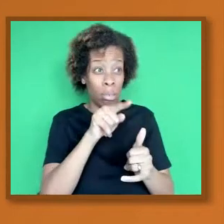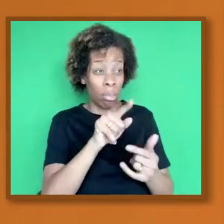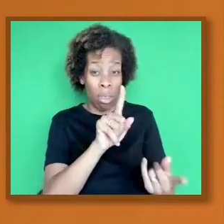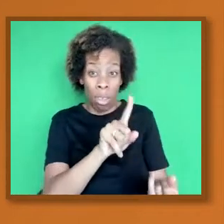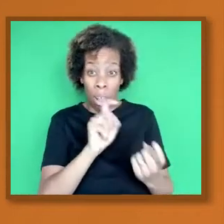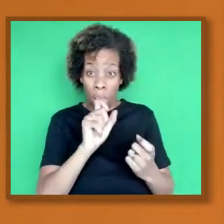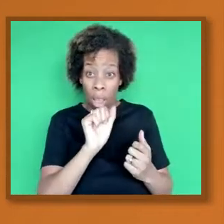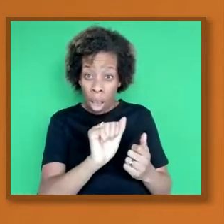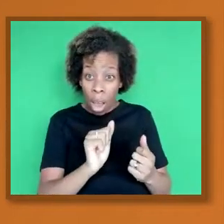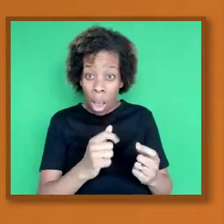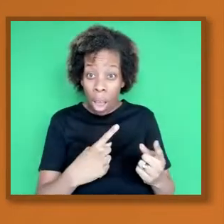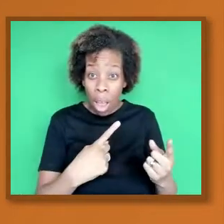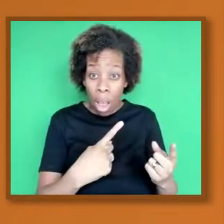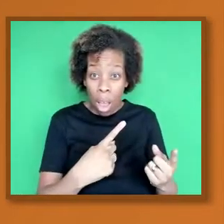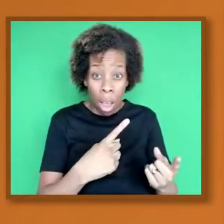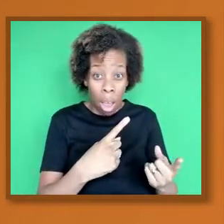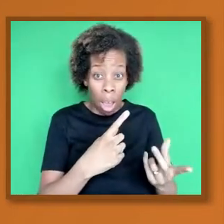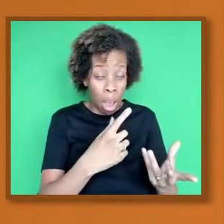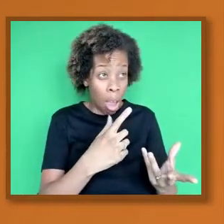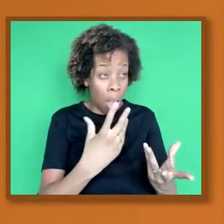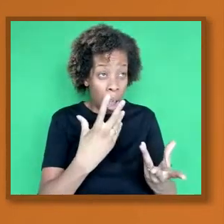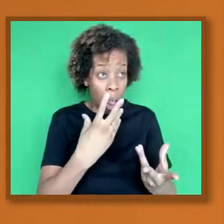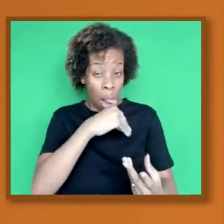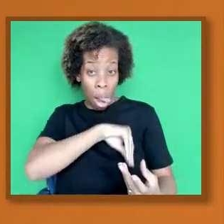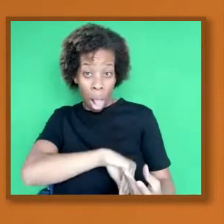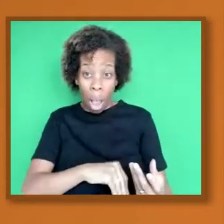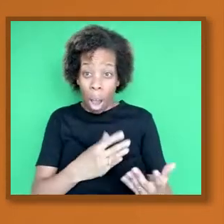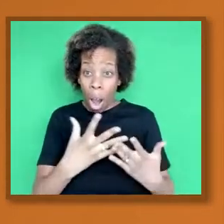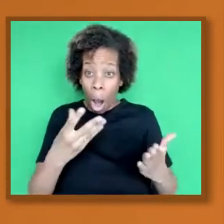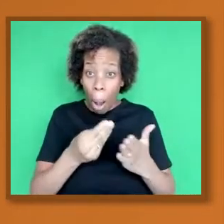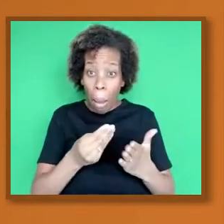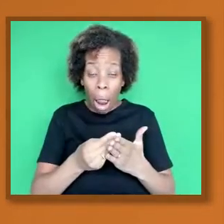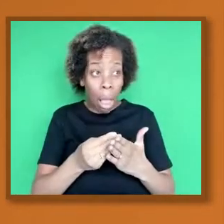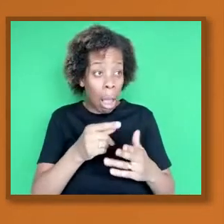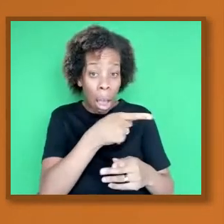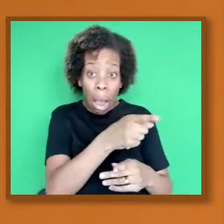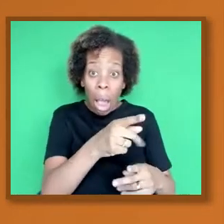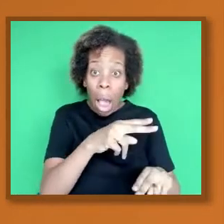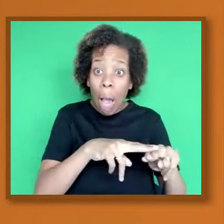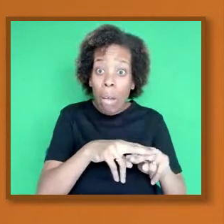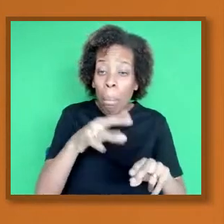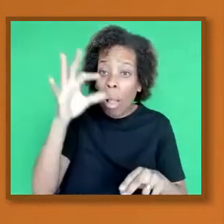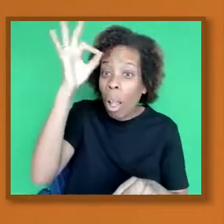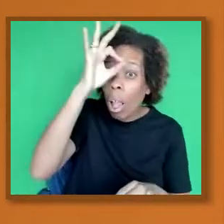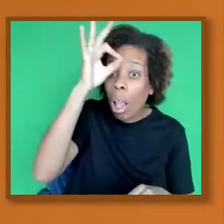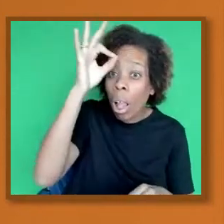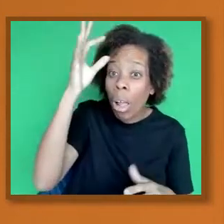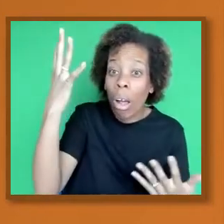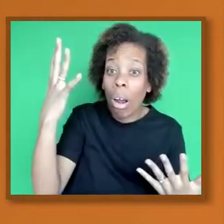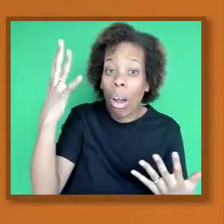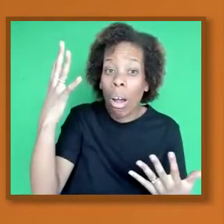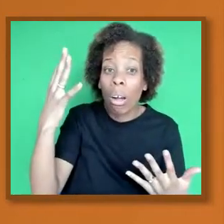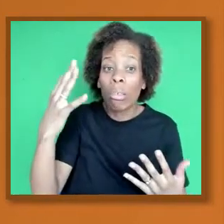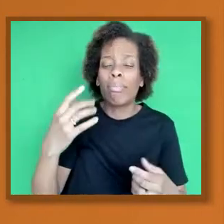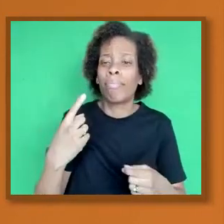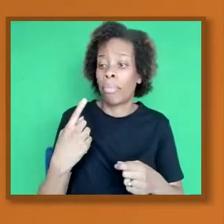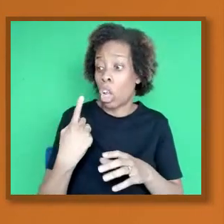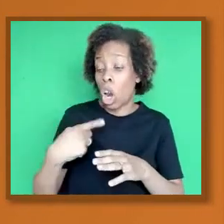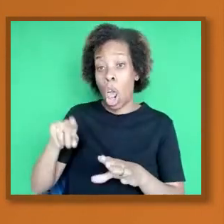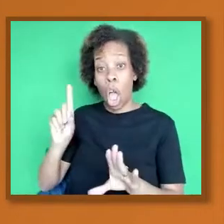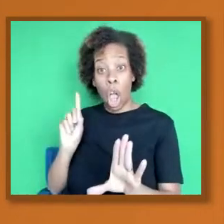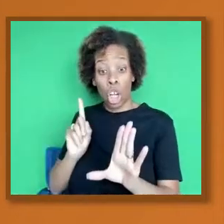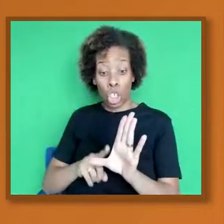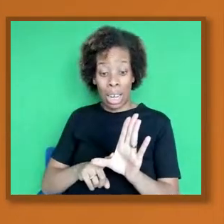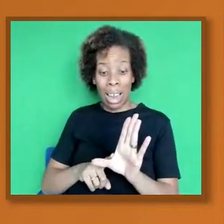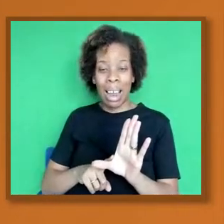And even early in the pandemic last year, where there was a conversation or